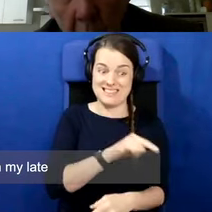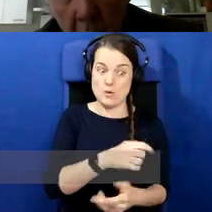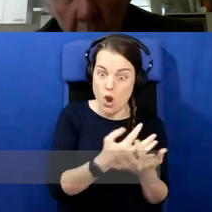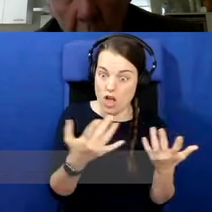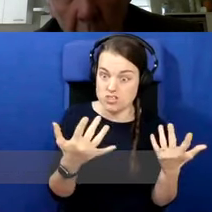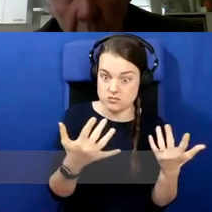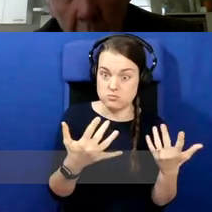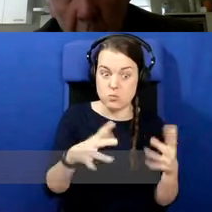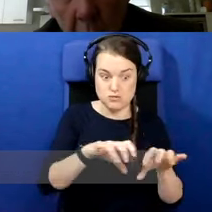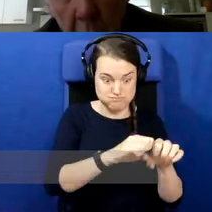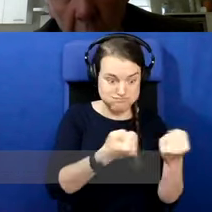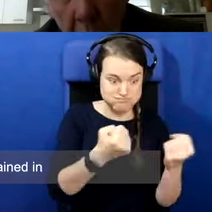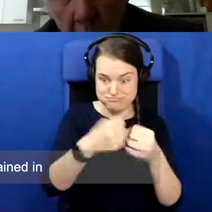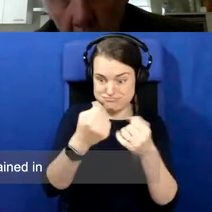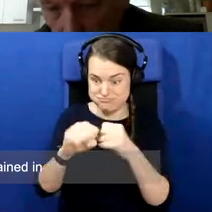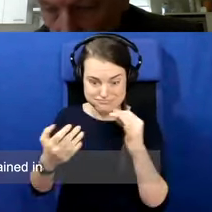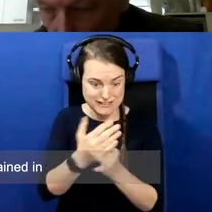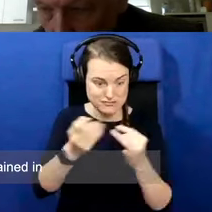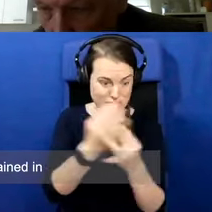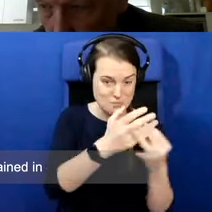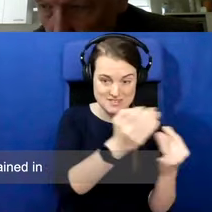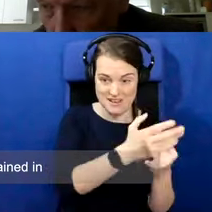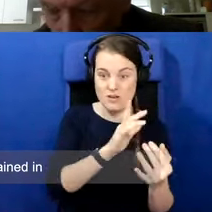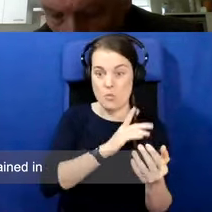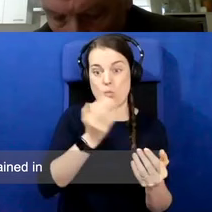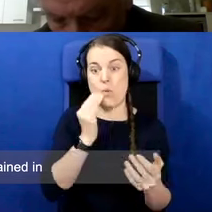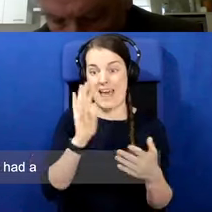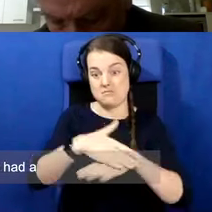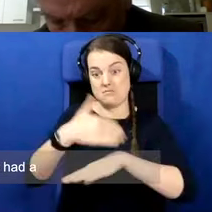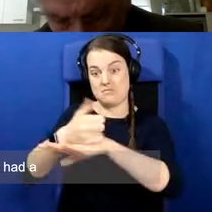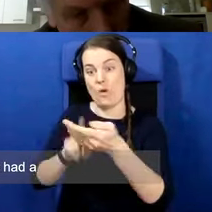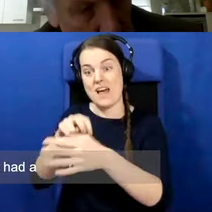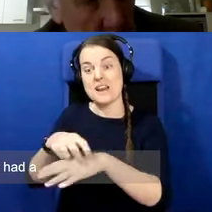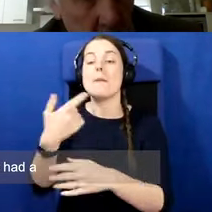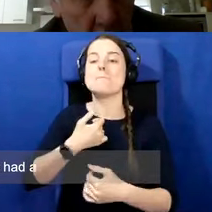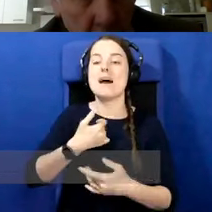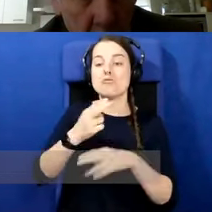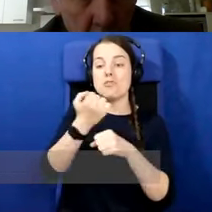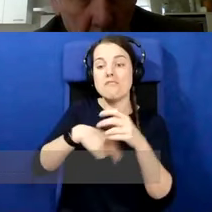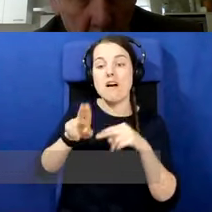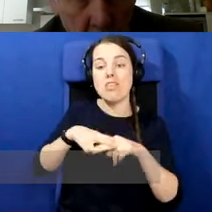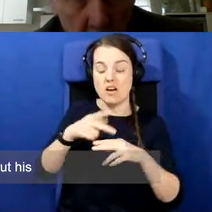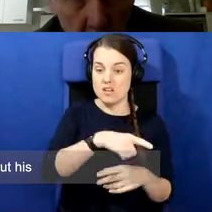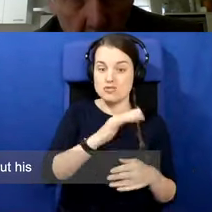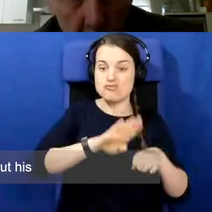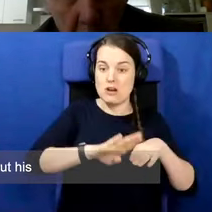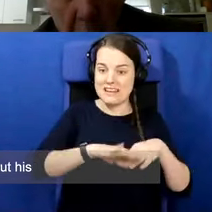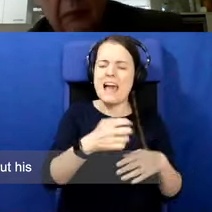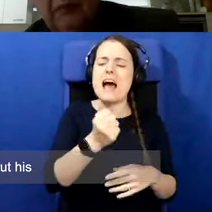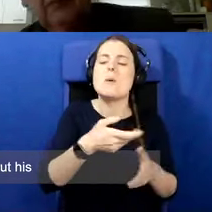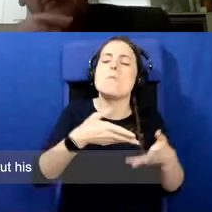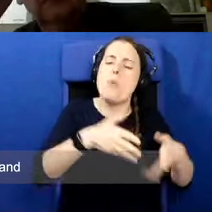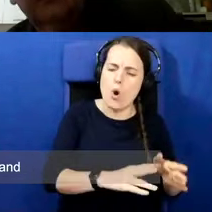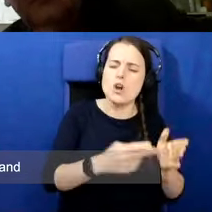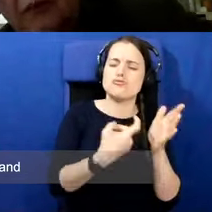father-in-law, worked as a young man, trained in business with an uncle who had a business in, was born in Roscoldman, but his,